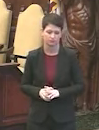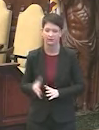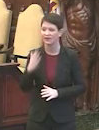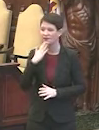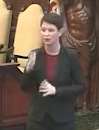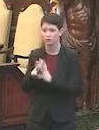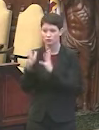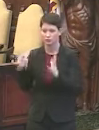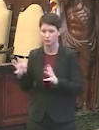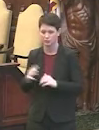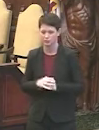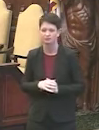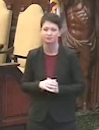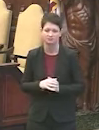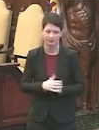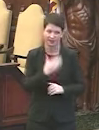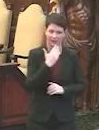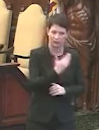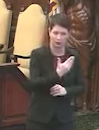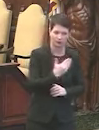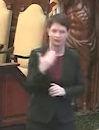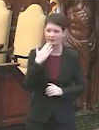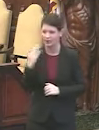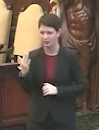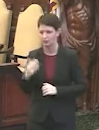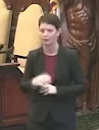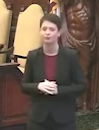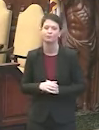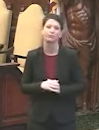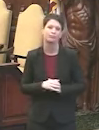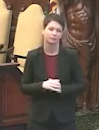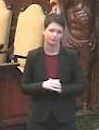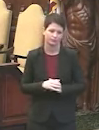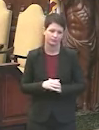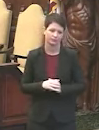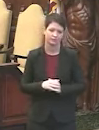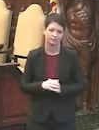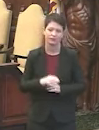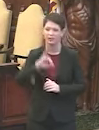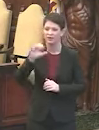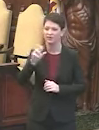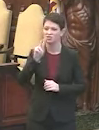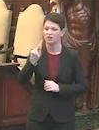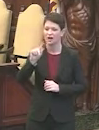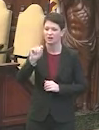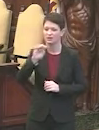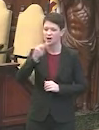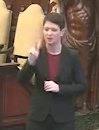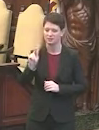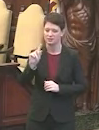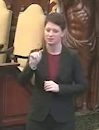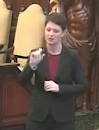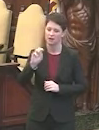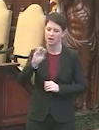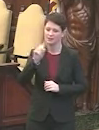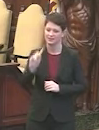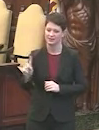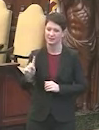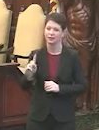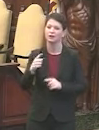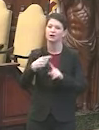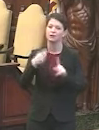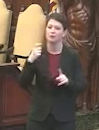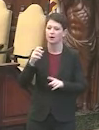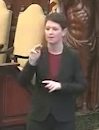Thank you so much. Thank you. Thank you, Isabel. Next up we have Jack Tomsic at the Metro. Jack, you can unmute.